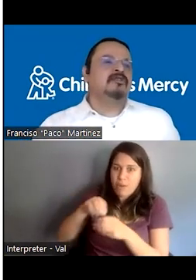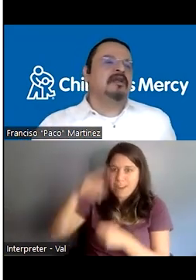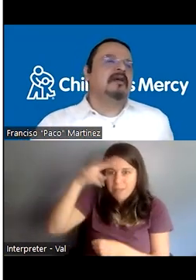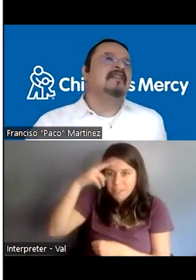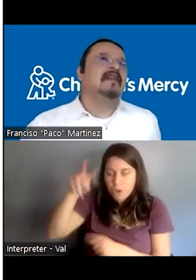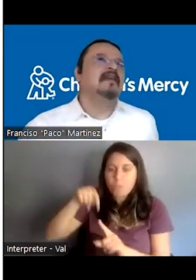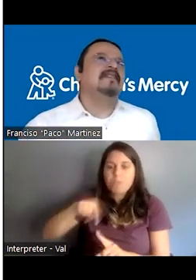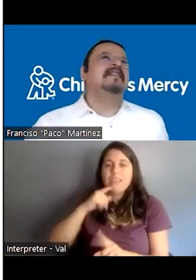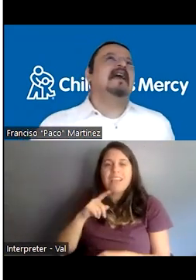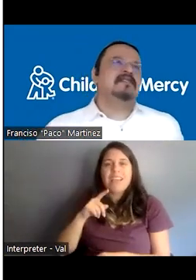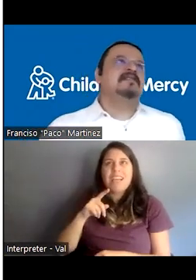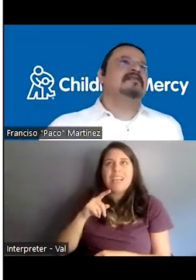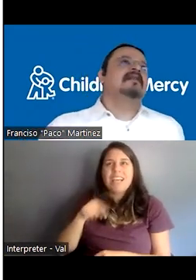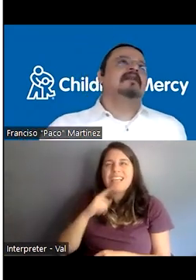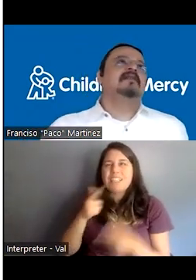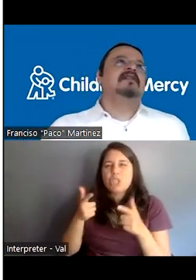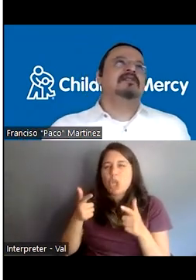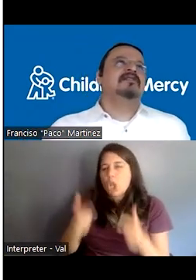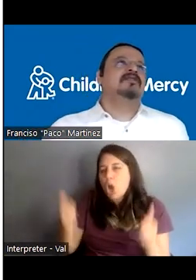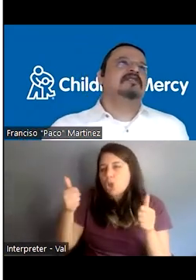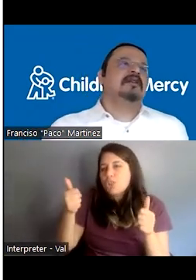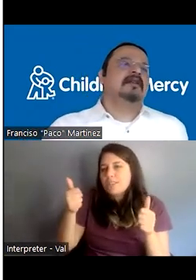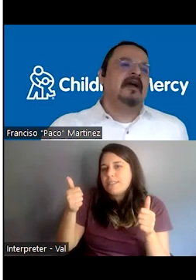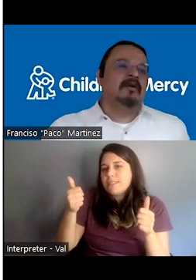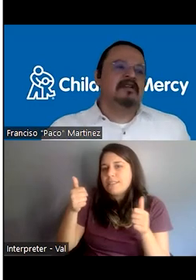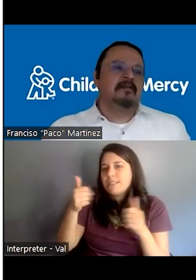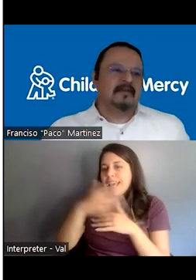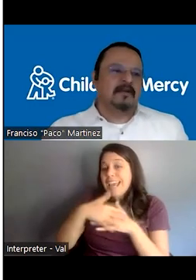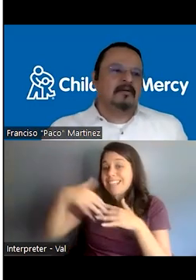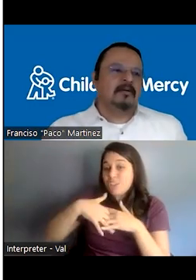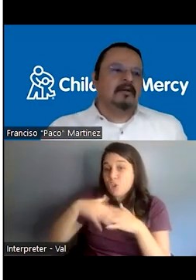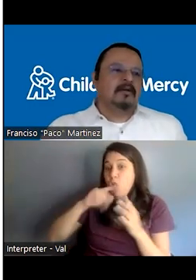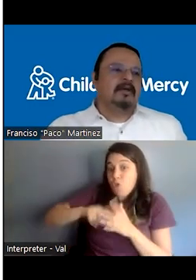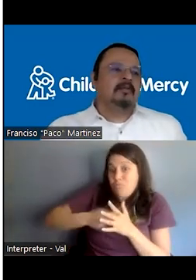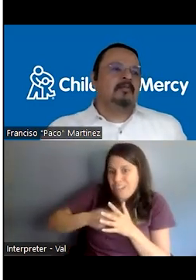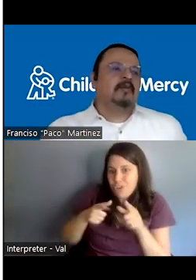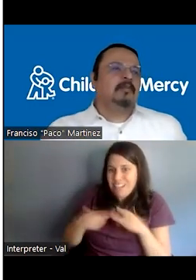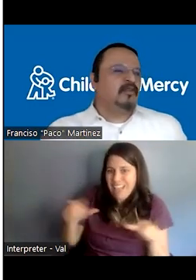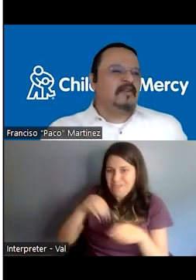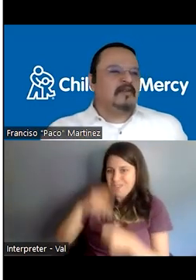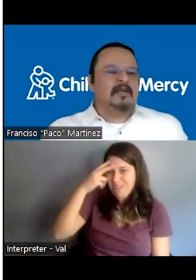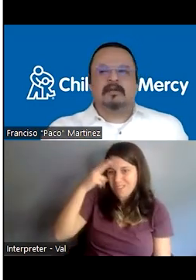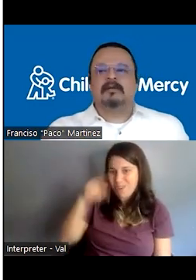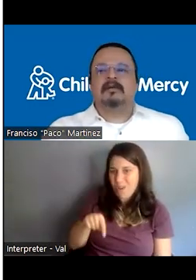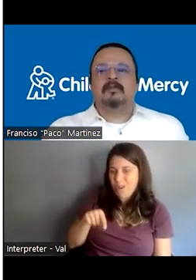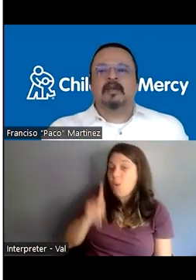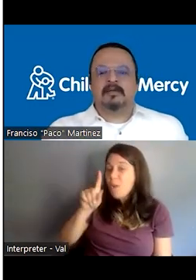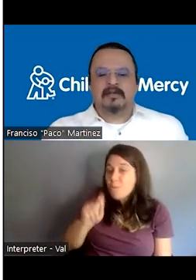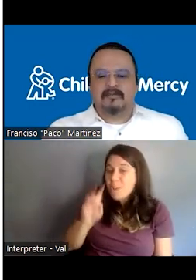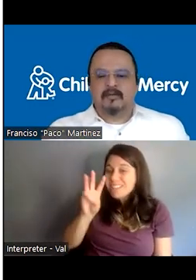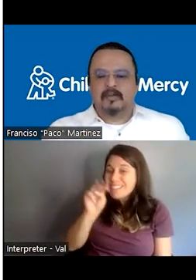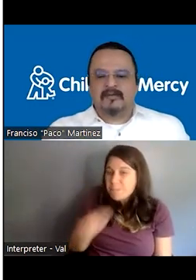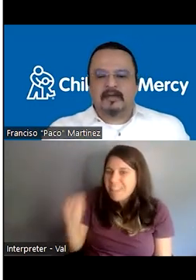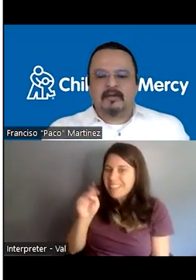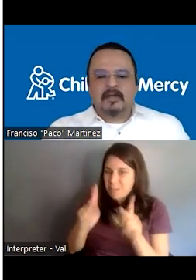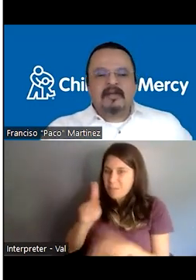most, it's the, it's the largest indigenous original language in Mexico with 1.6 million speakers